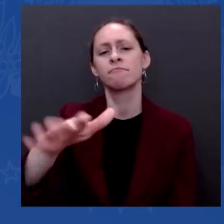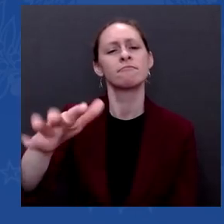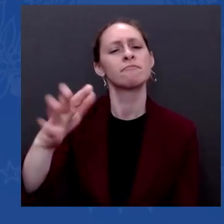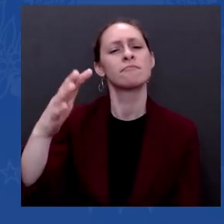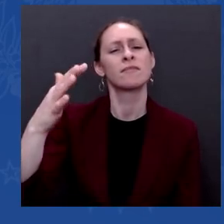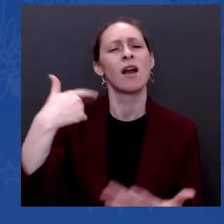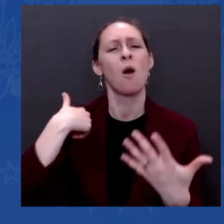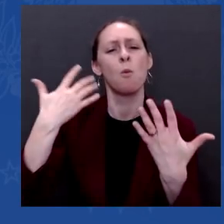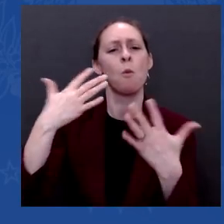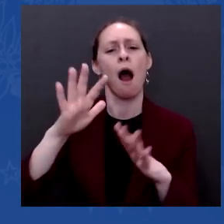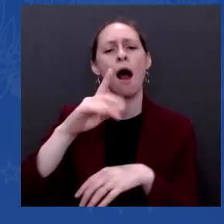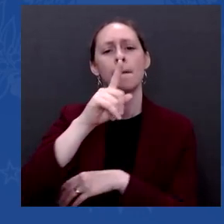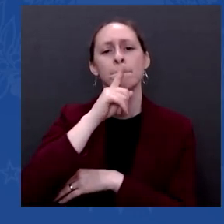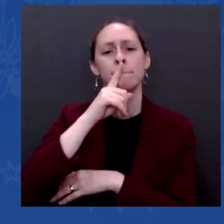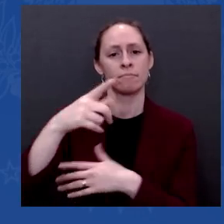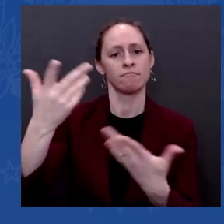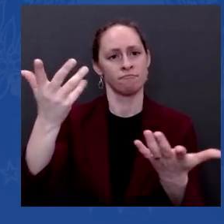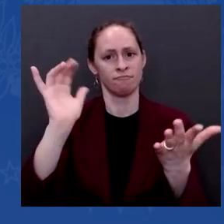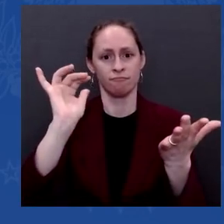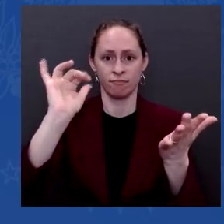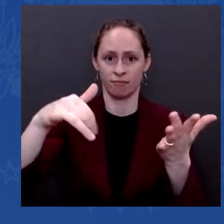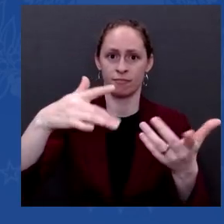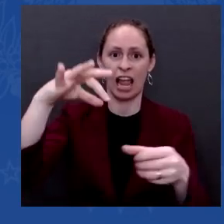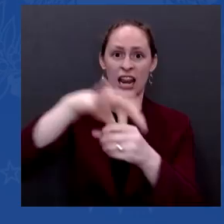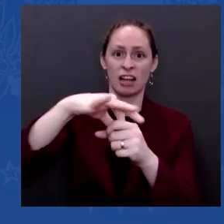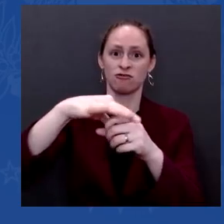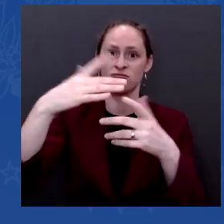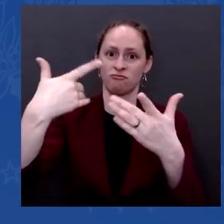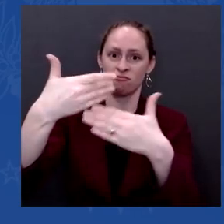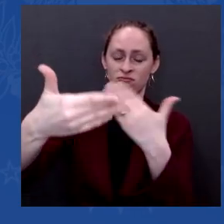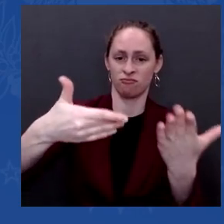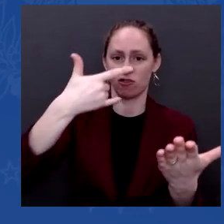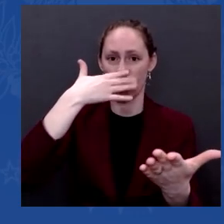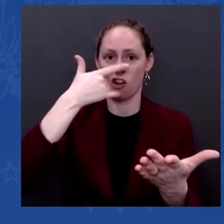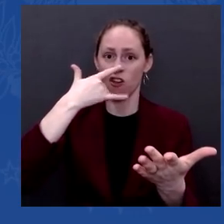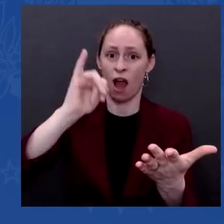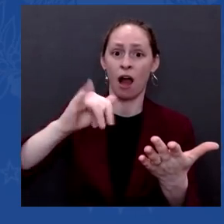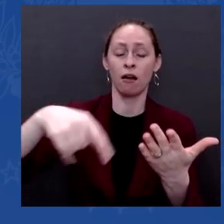The — Alison Harris, please. Alison